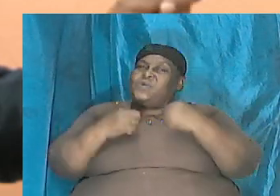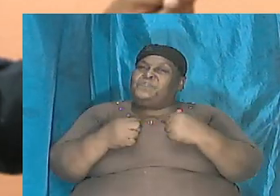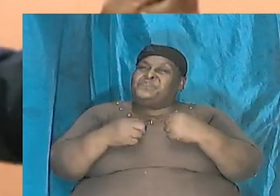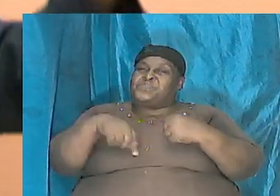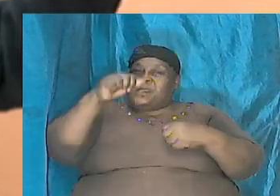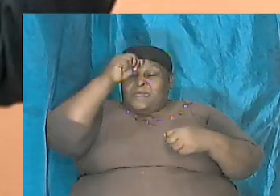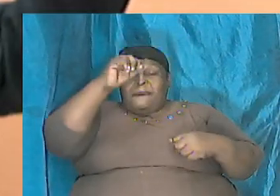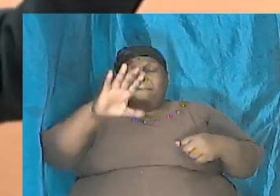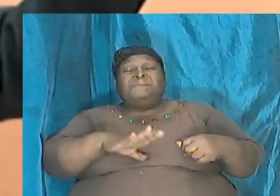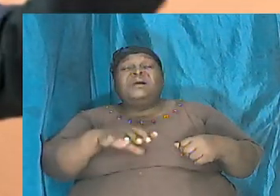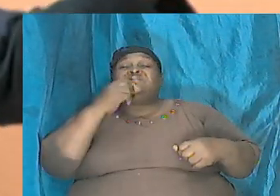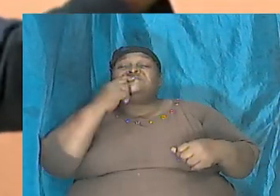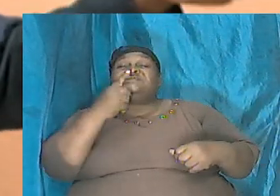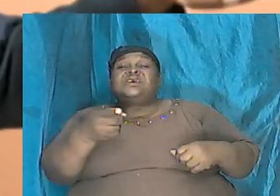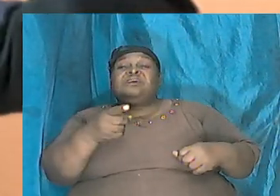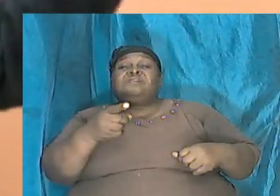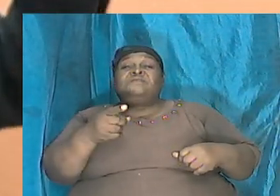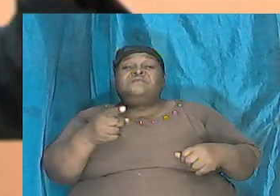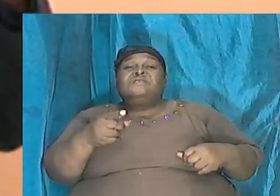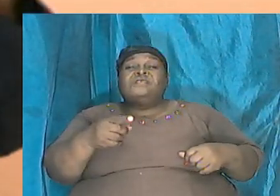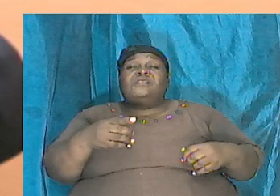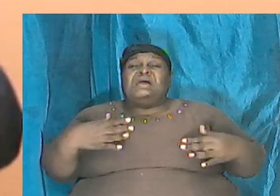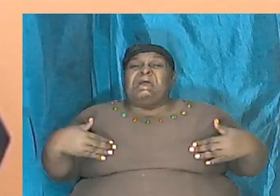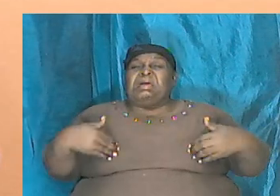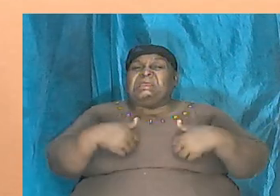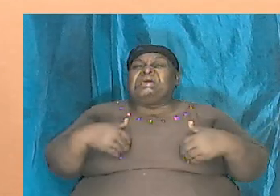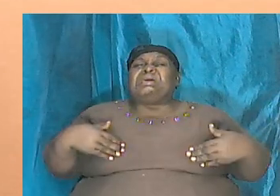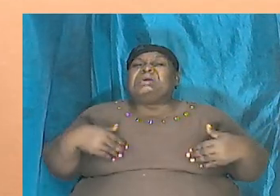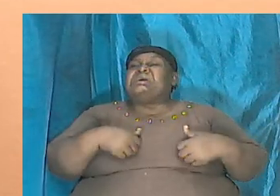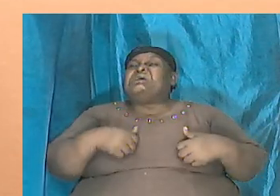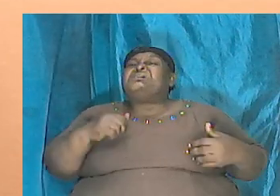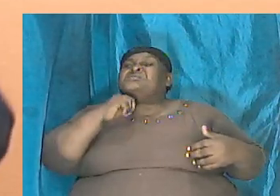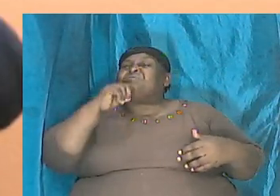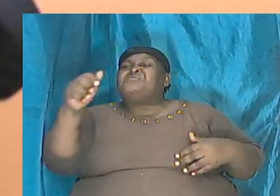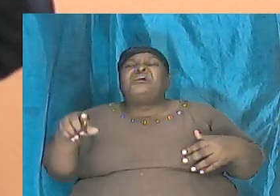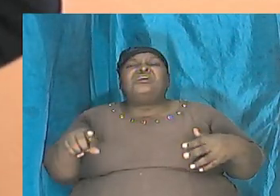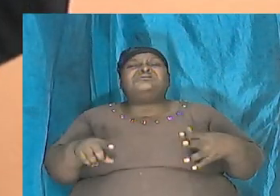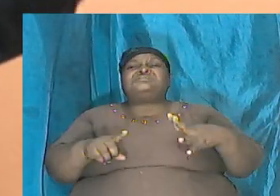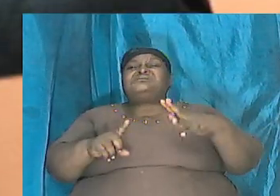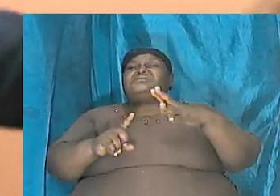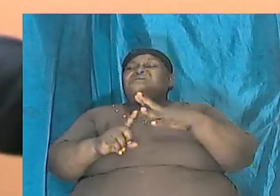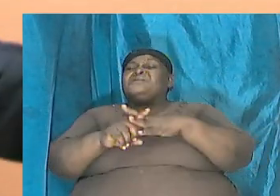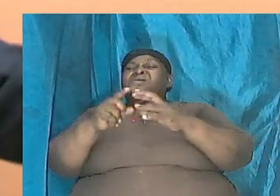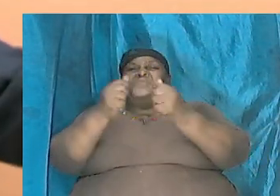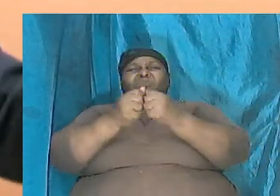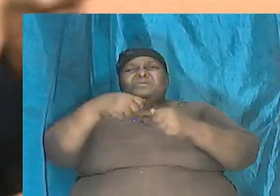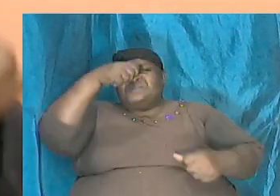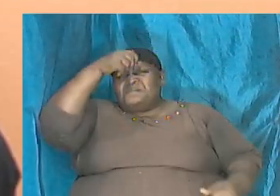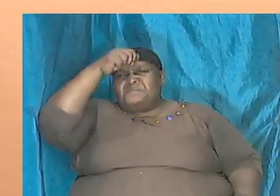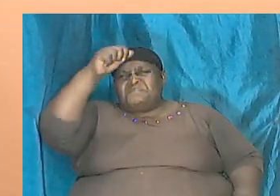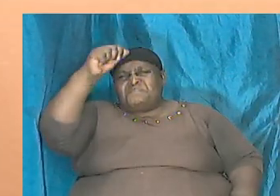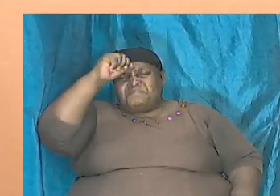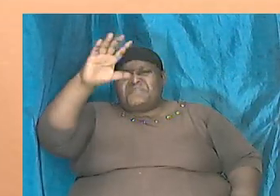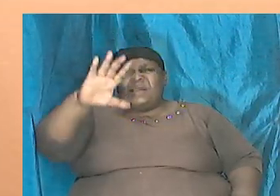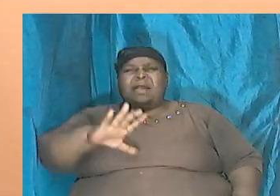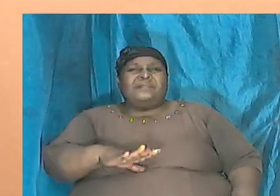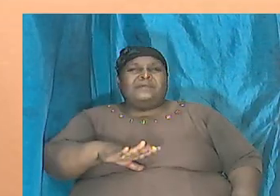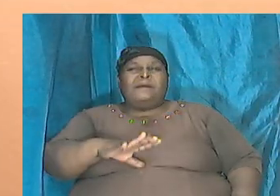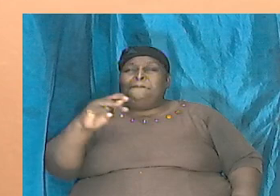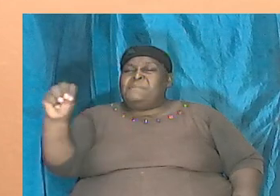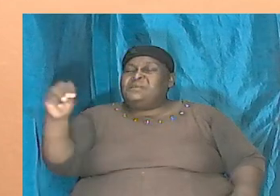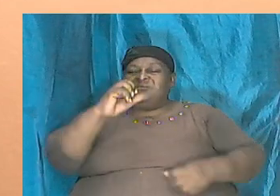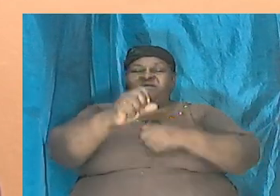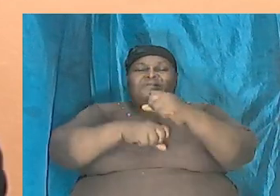Man said these creatures did not coexist with man. They were here millions of years before man came here.